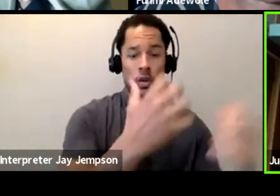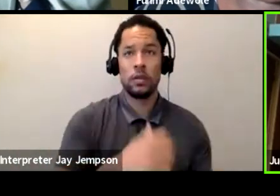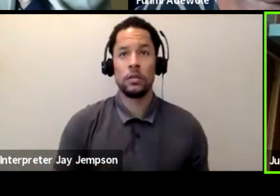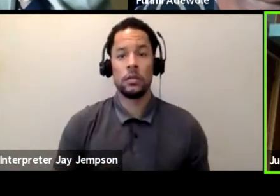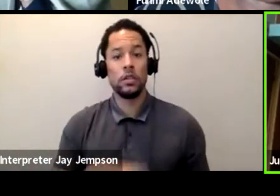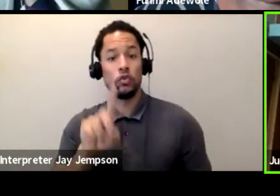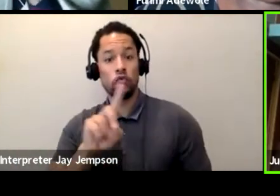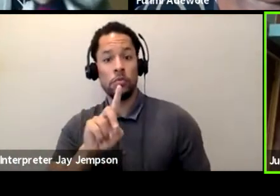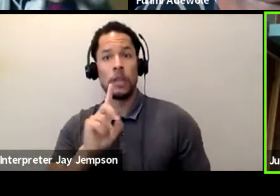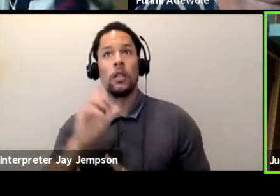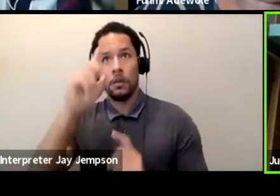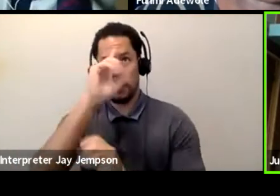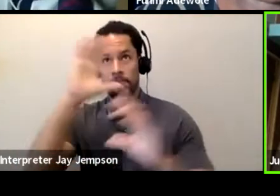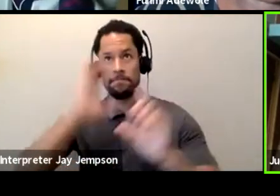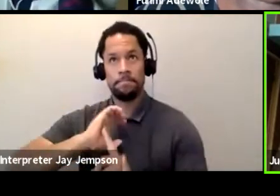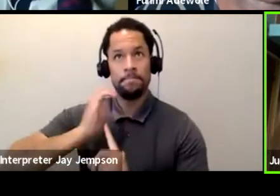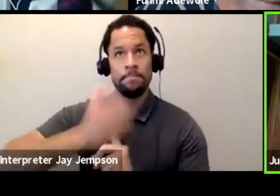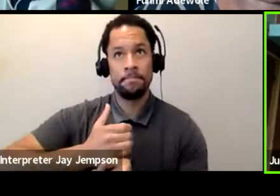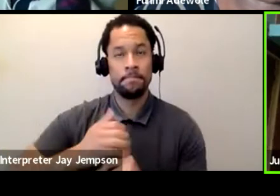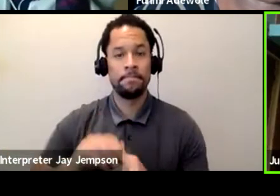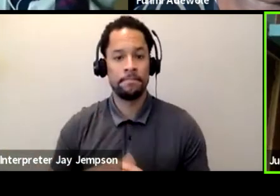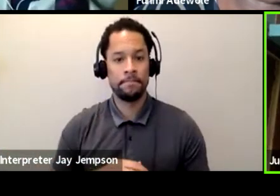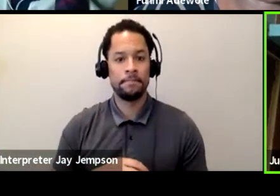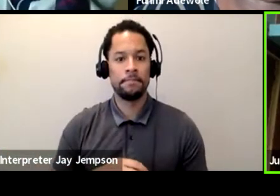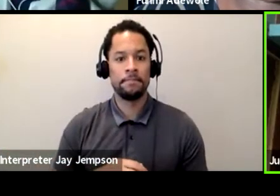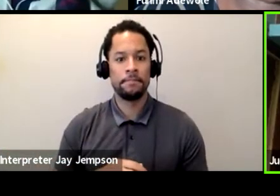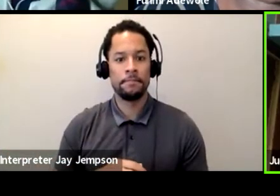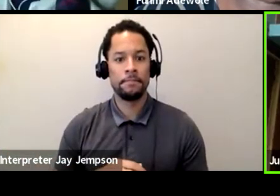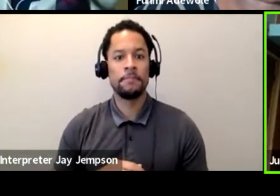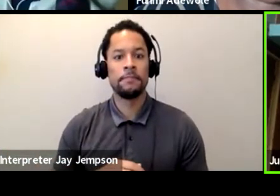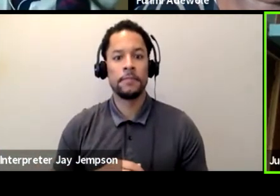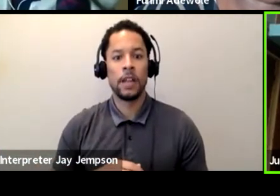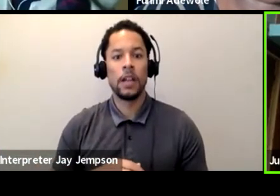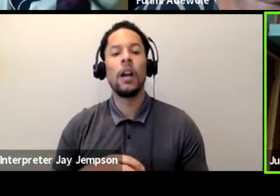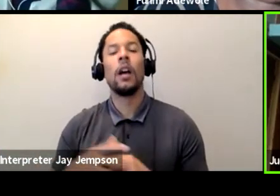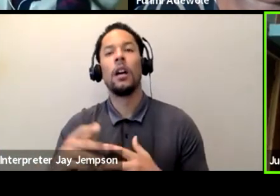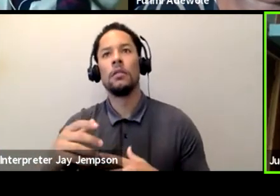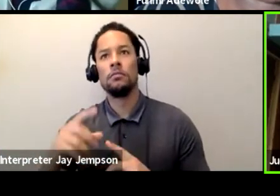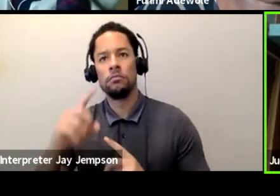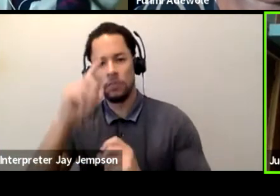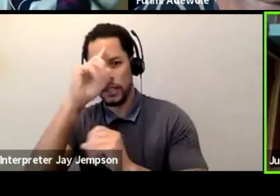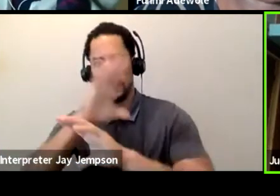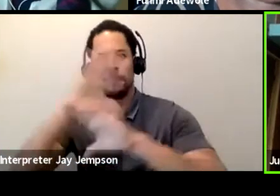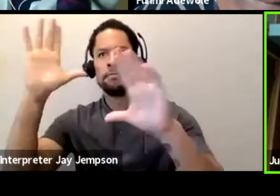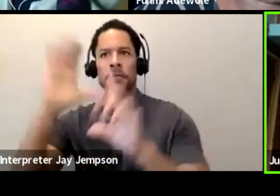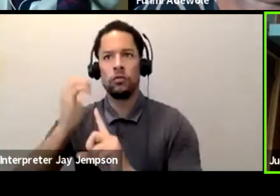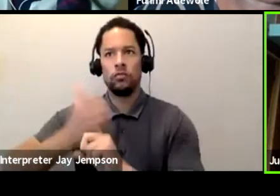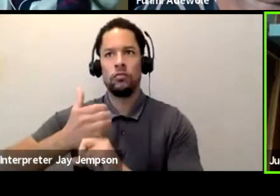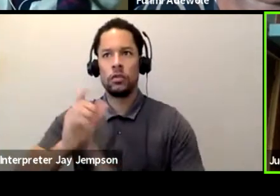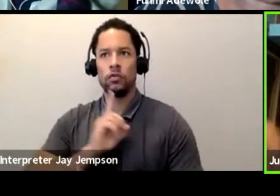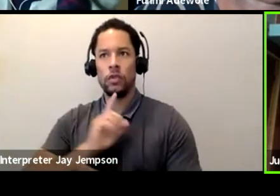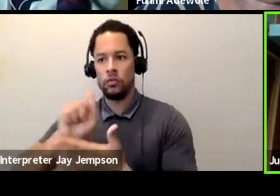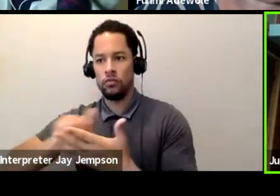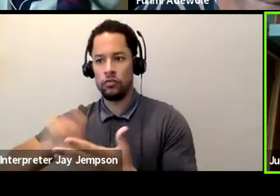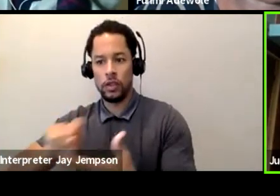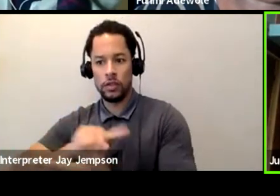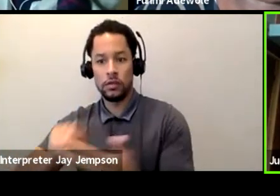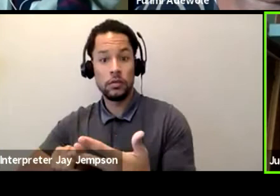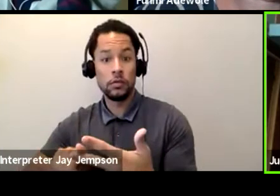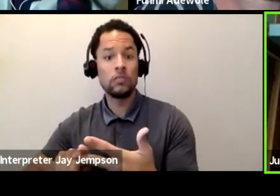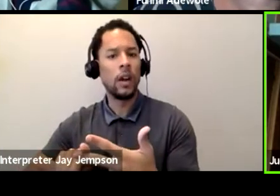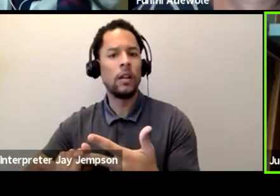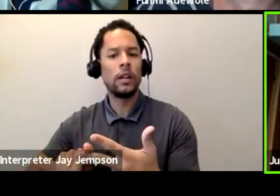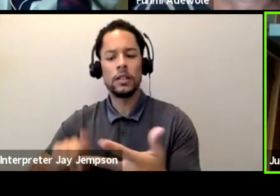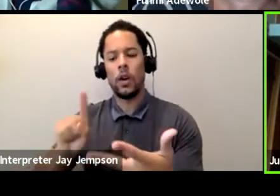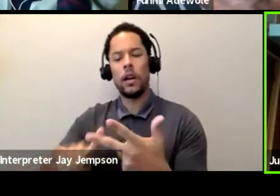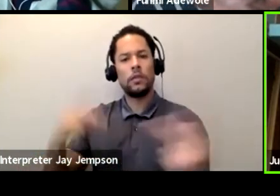I have to be the personification of the writer. What is his intention? What did he do this? In what context is